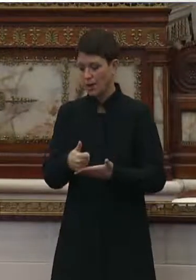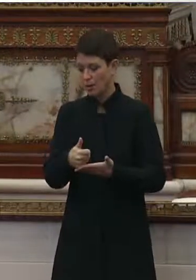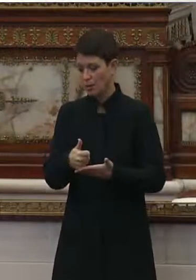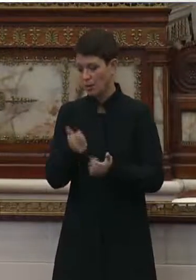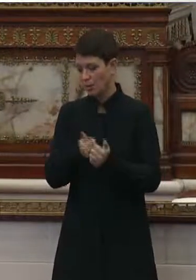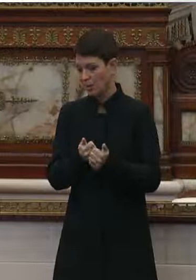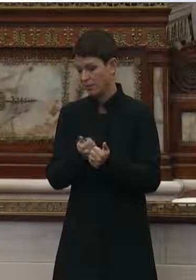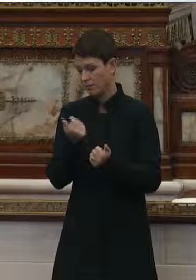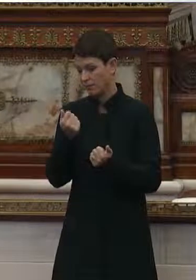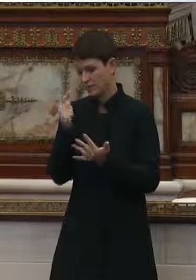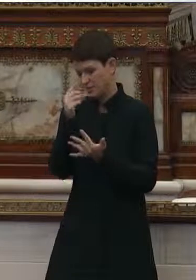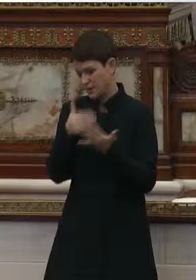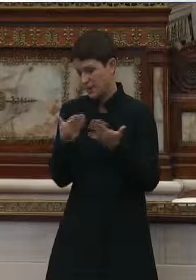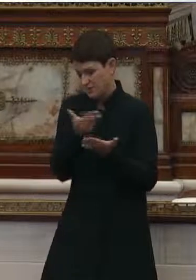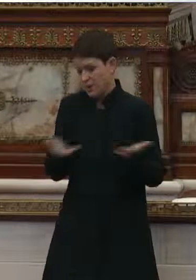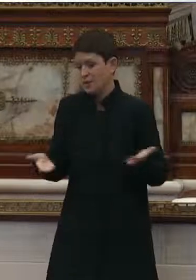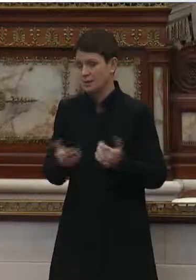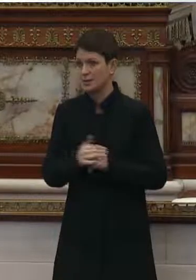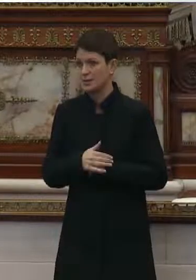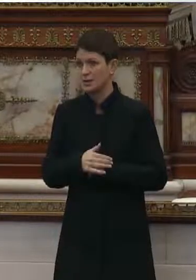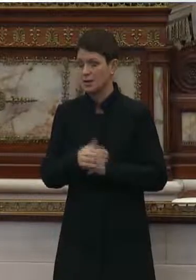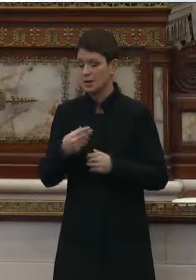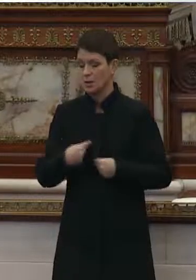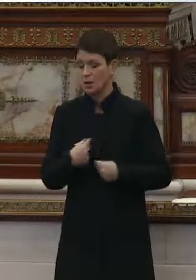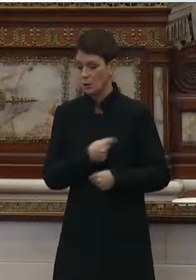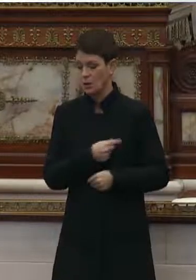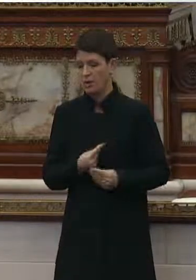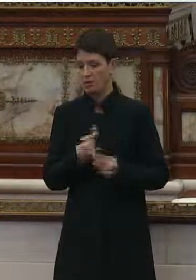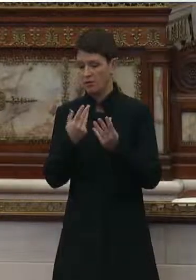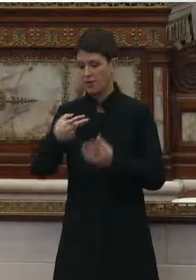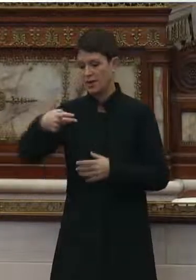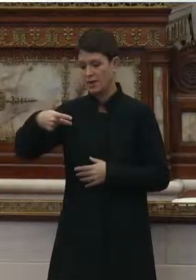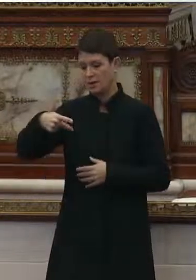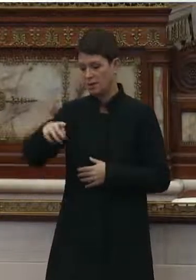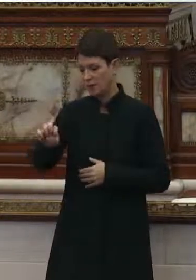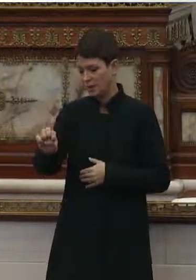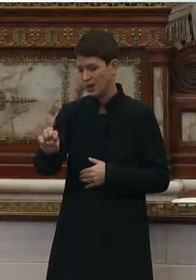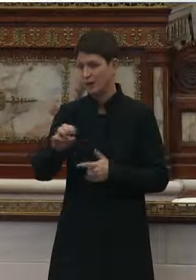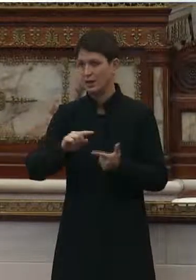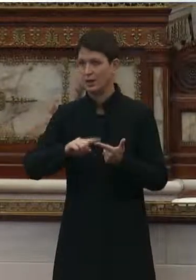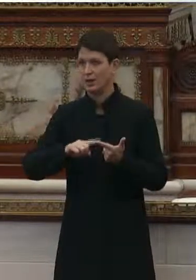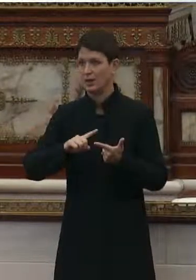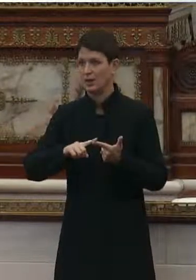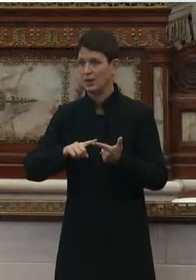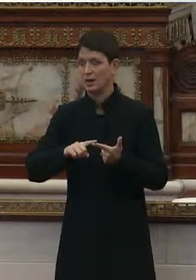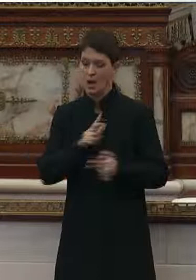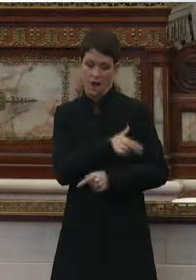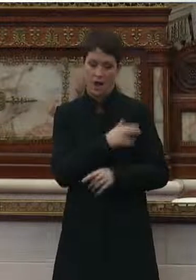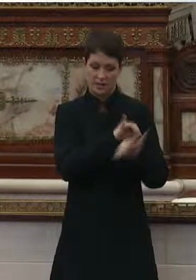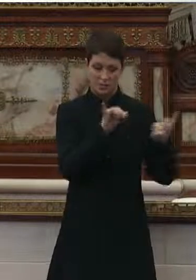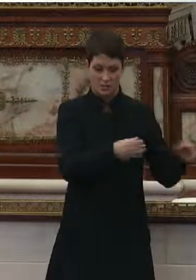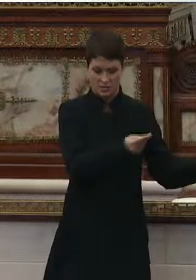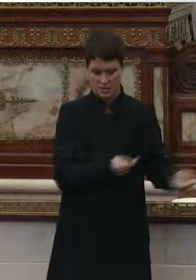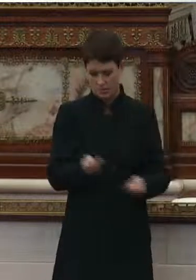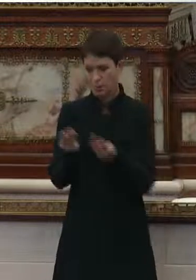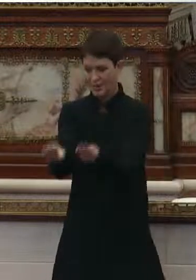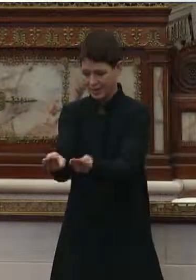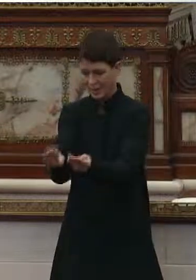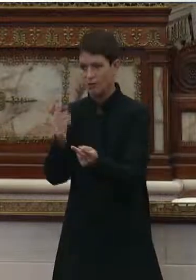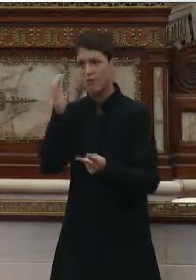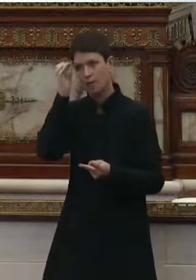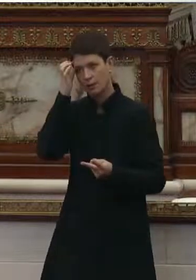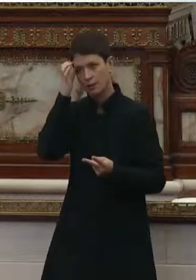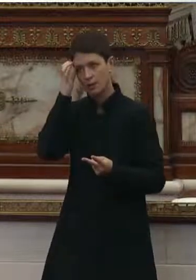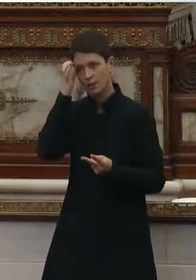things. You know, we were able to provide PPE we could spare from our hospital system. We provided with